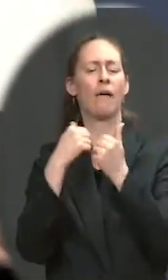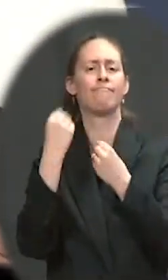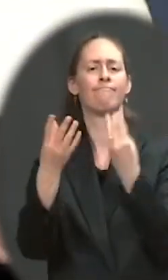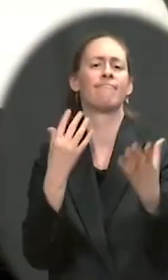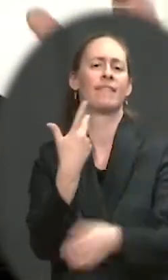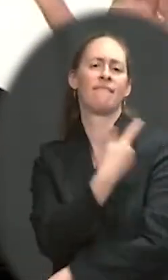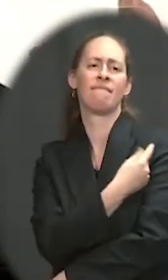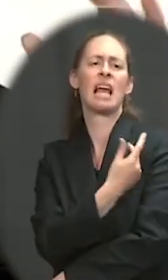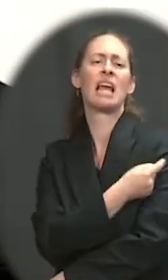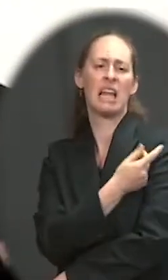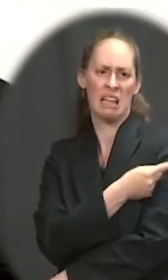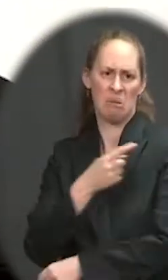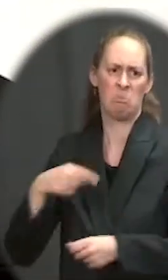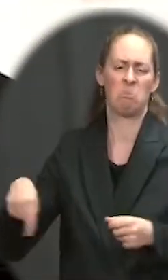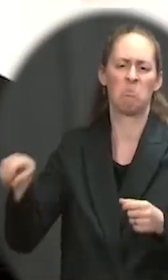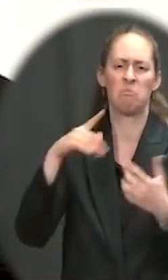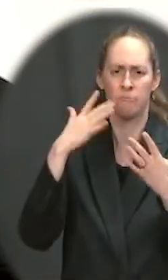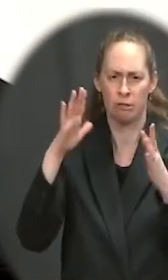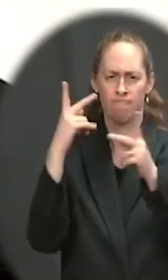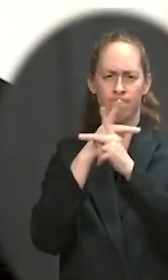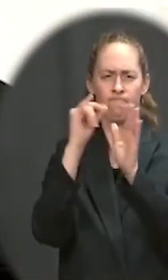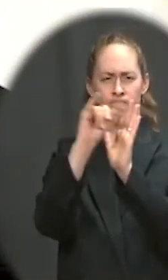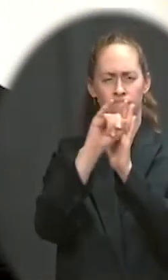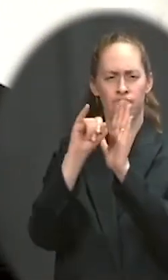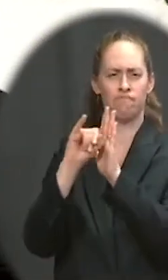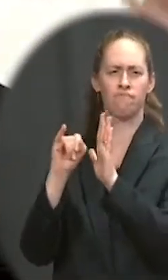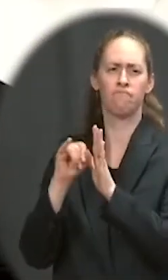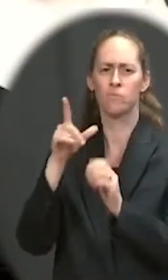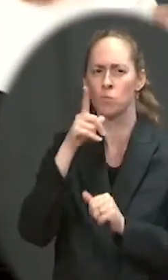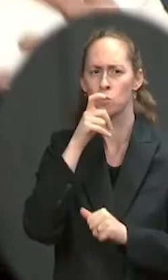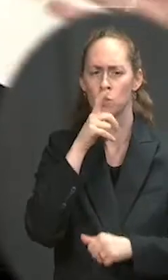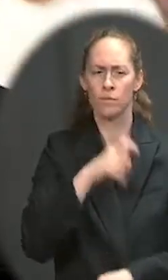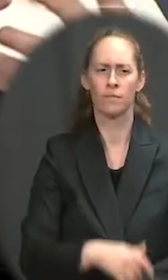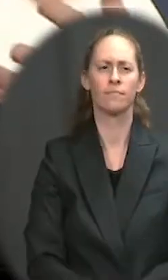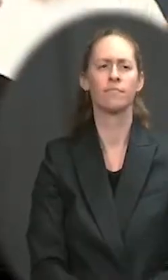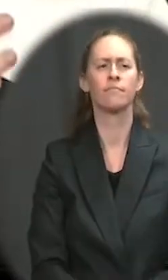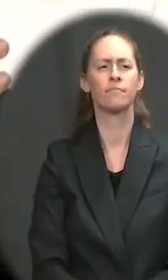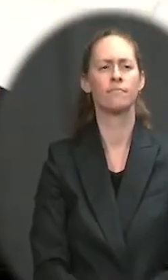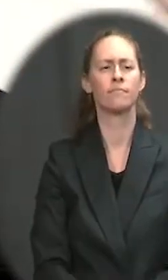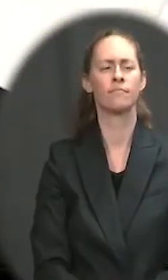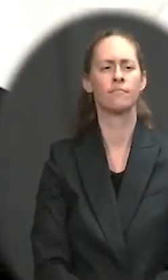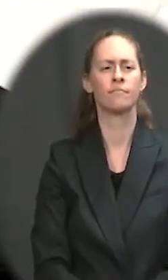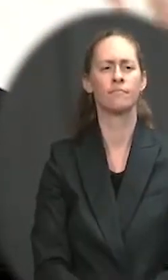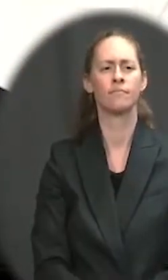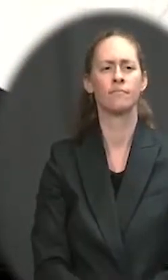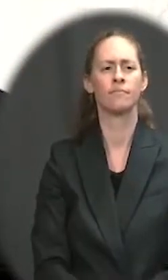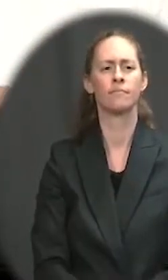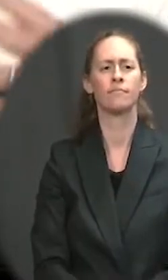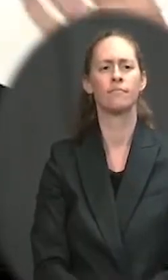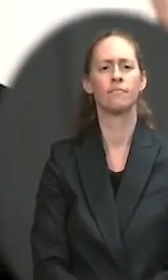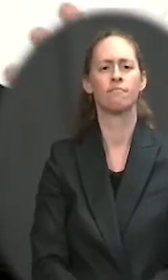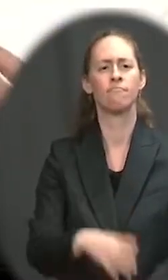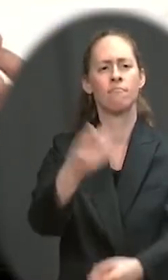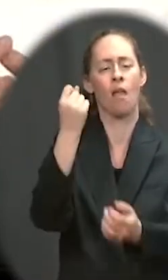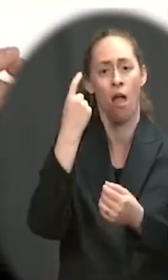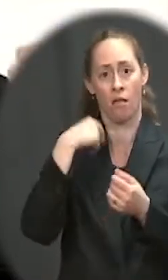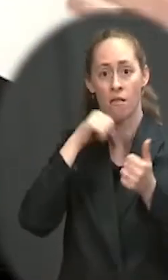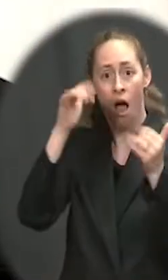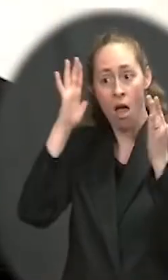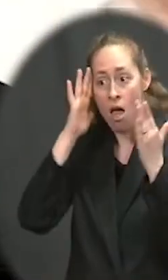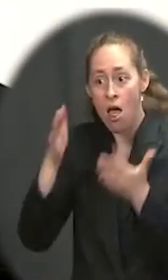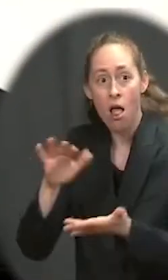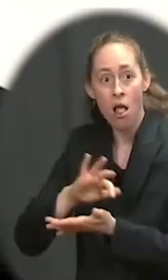recognized that it wasn't just about supply. It was also about locations. And obviously, as you alluded to, we've made some changes and adjustments,